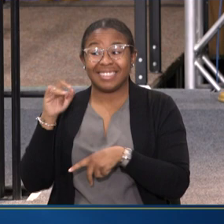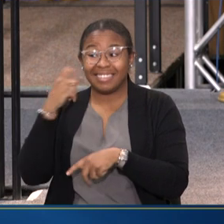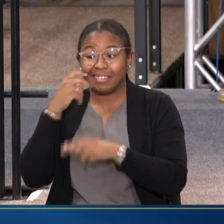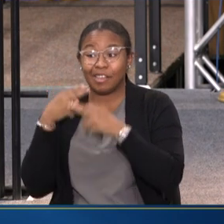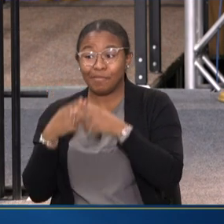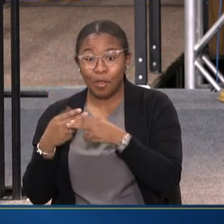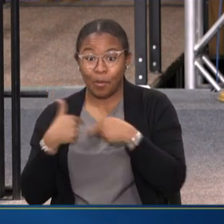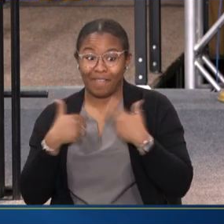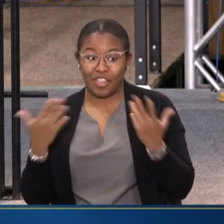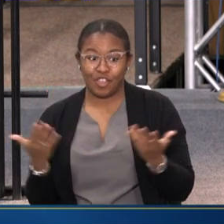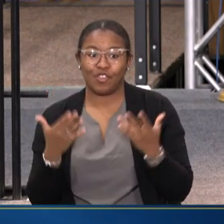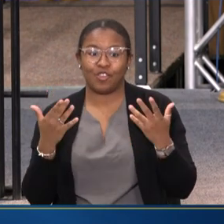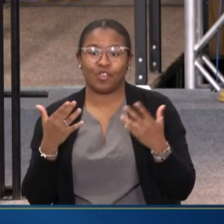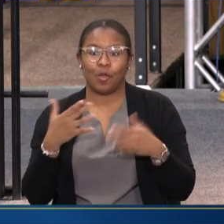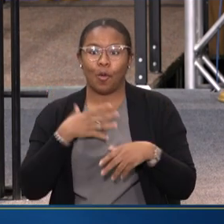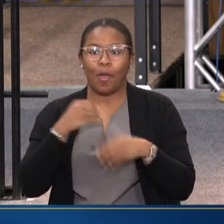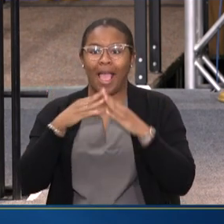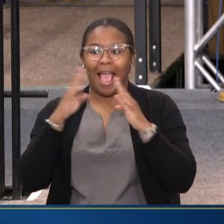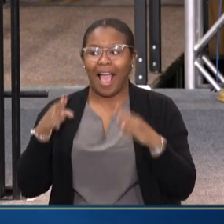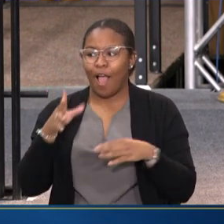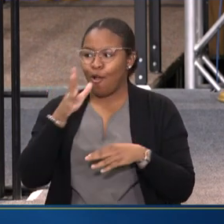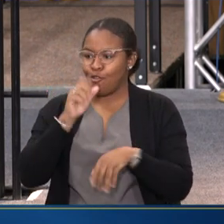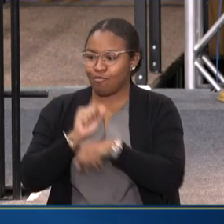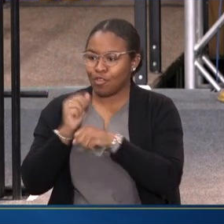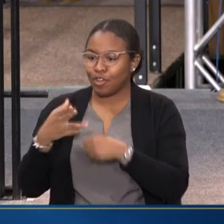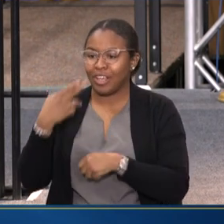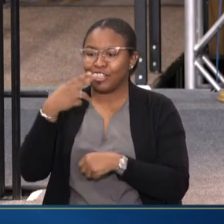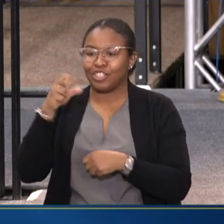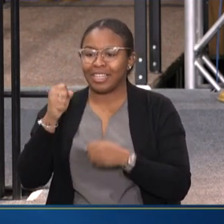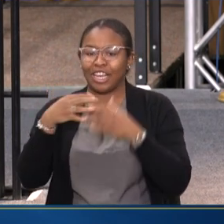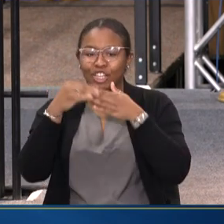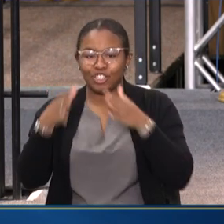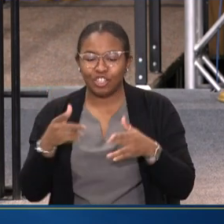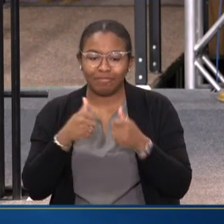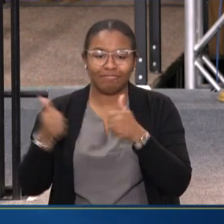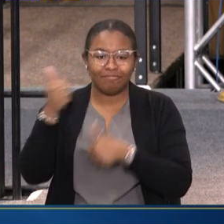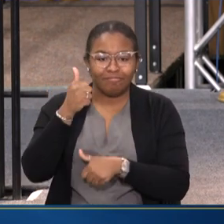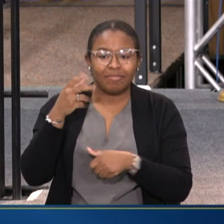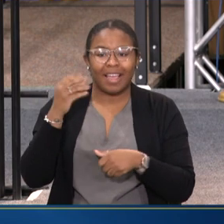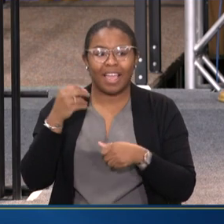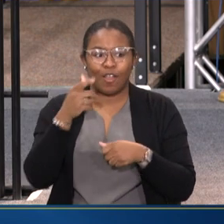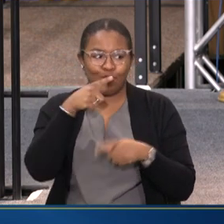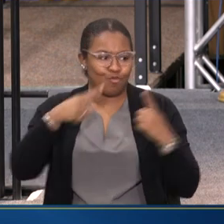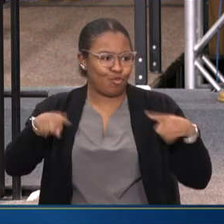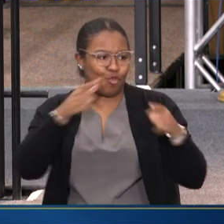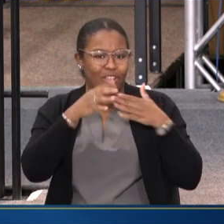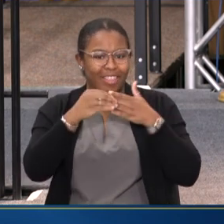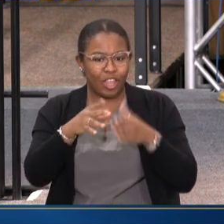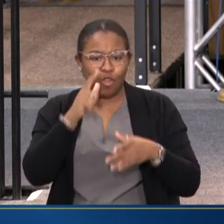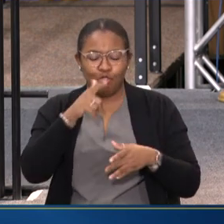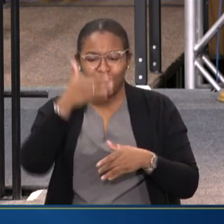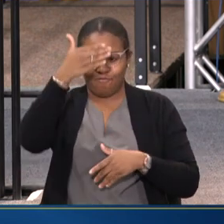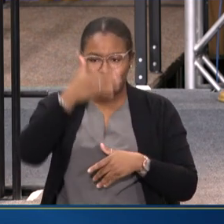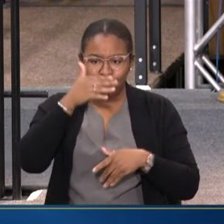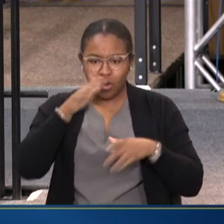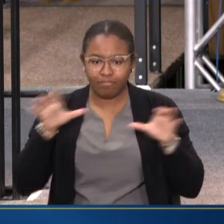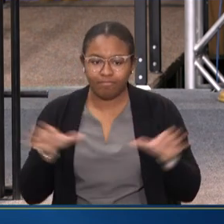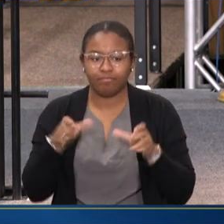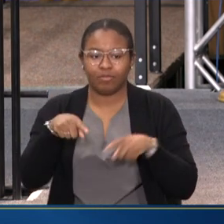have with us today White House officials, HHS leadership, and leaders like you who are on the front lines of this work.